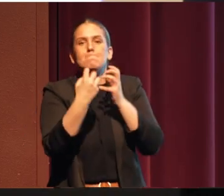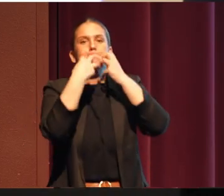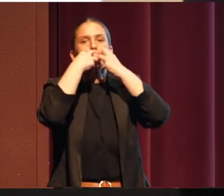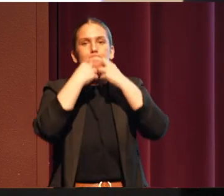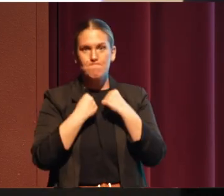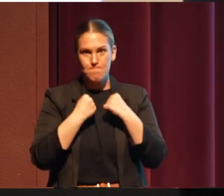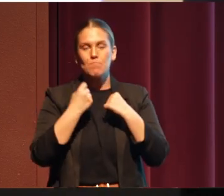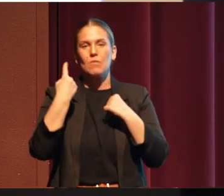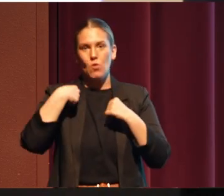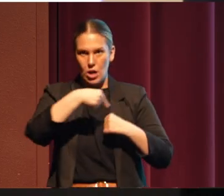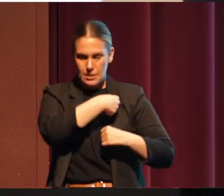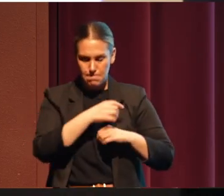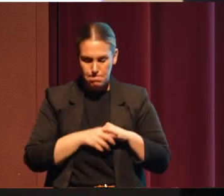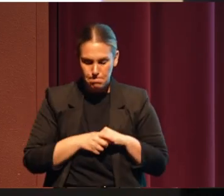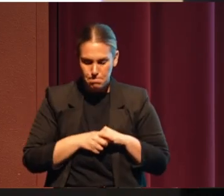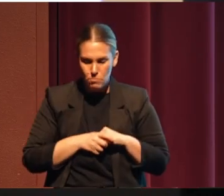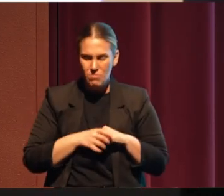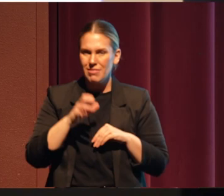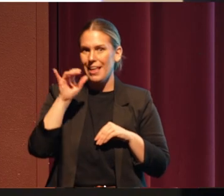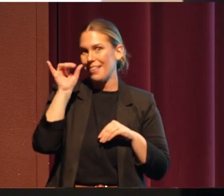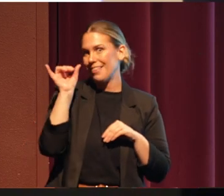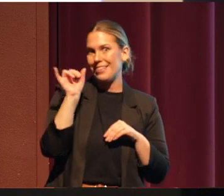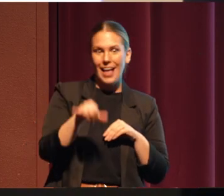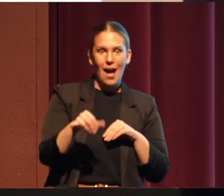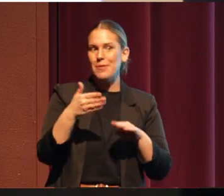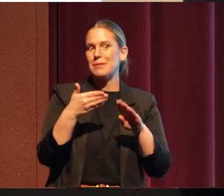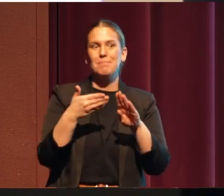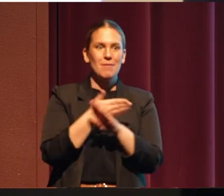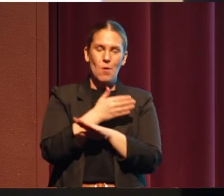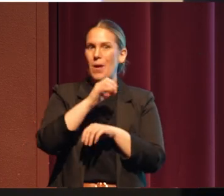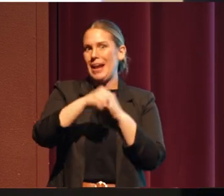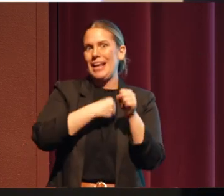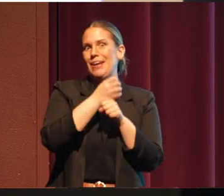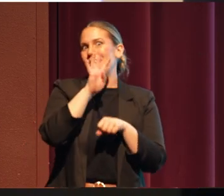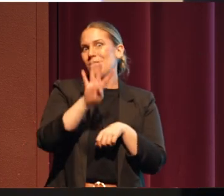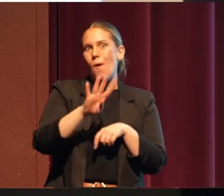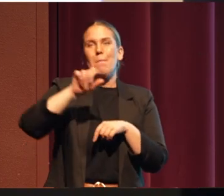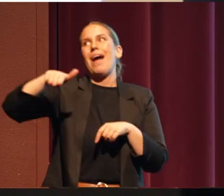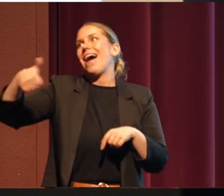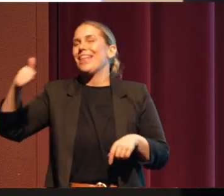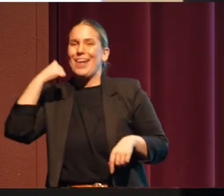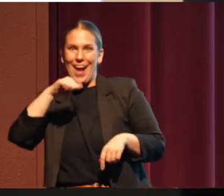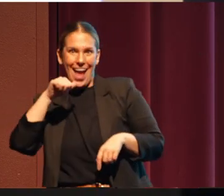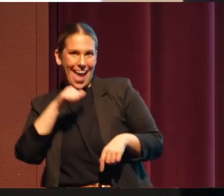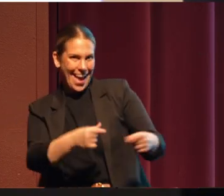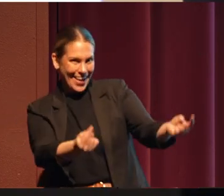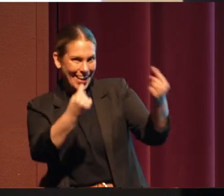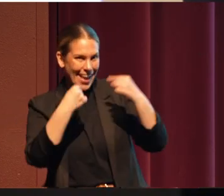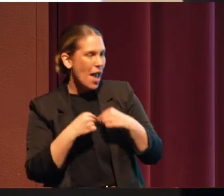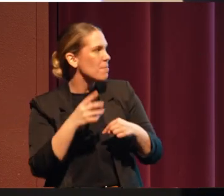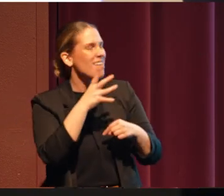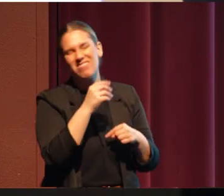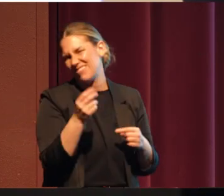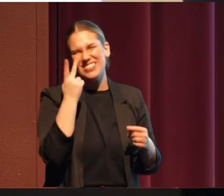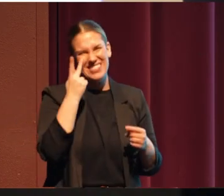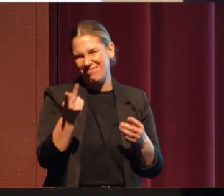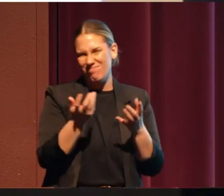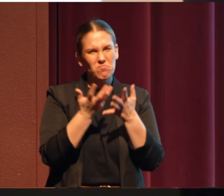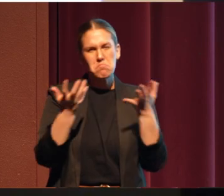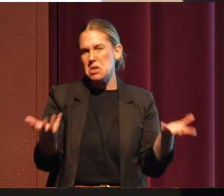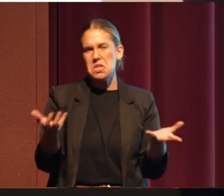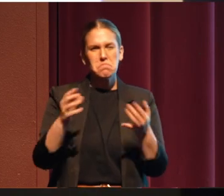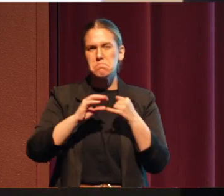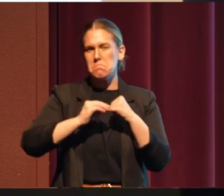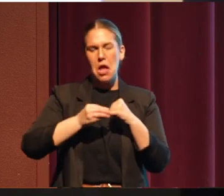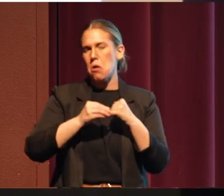And this is the year before, when I got my other aunt to go out. And as you can see, we did not get a lot of huckleberries.